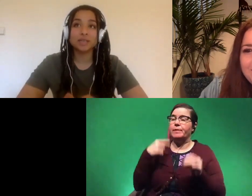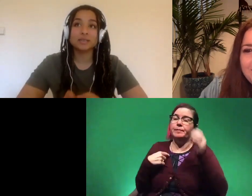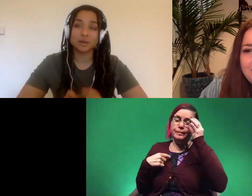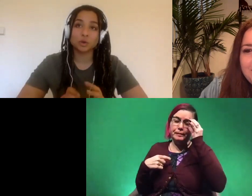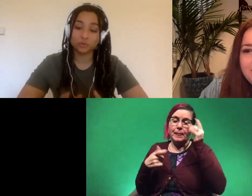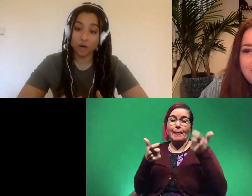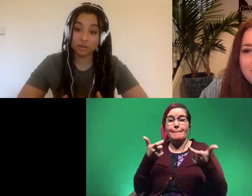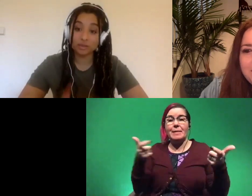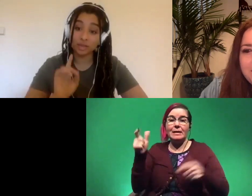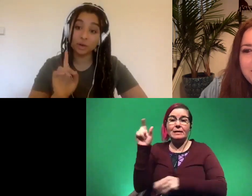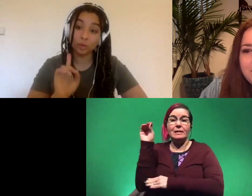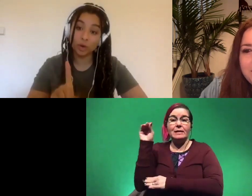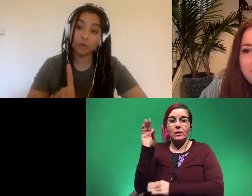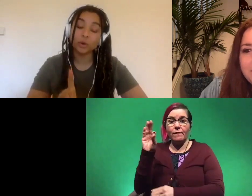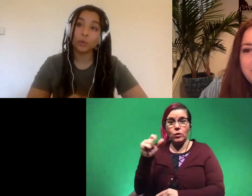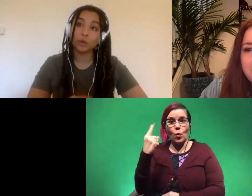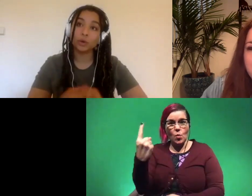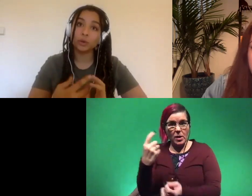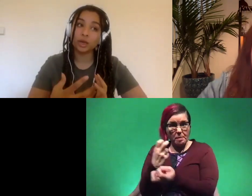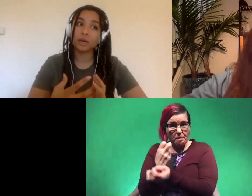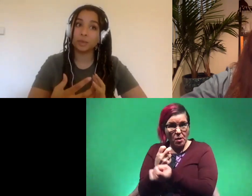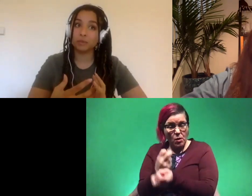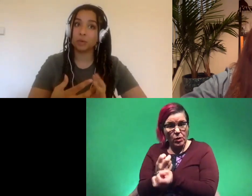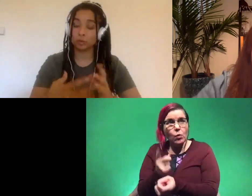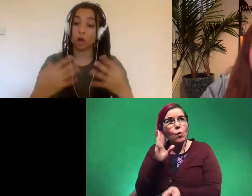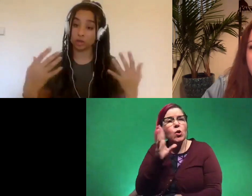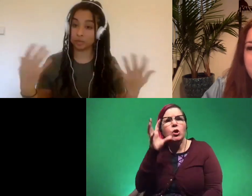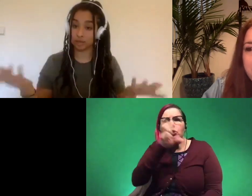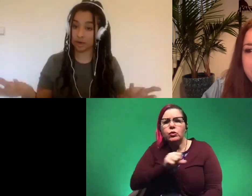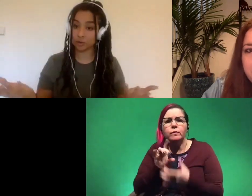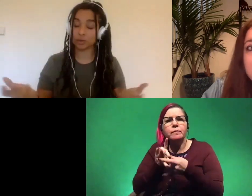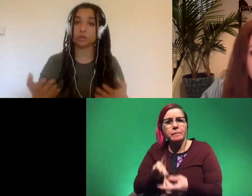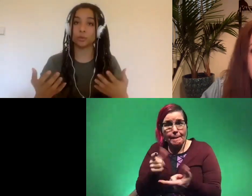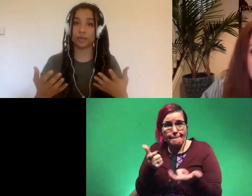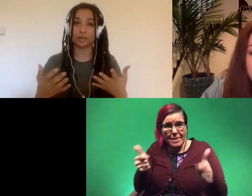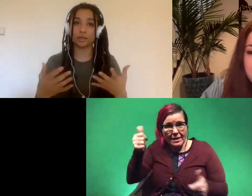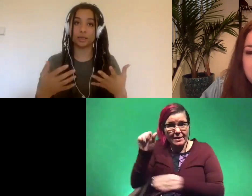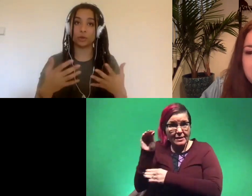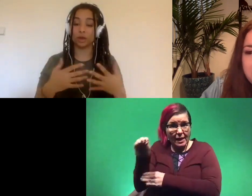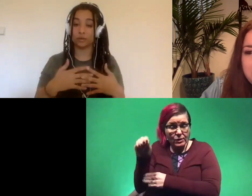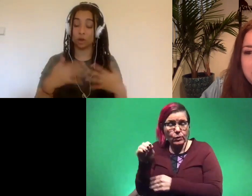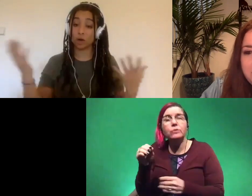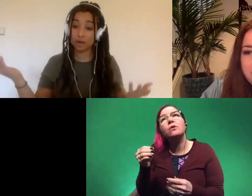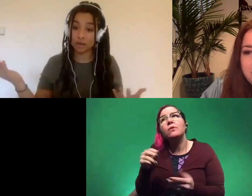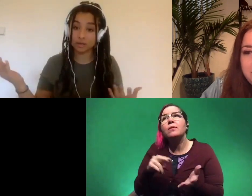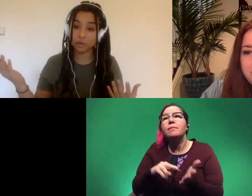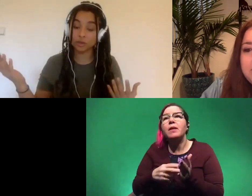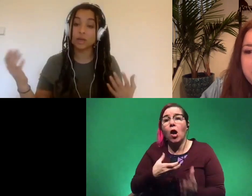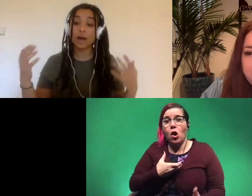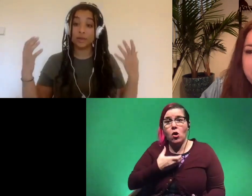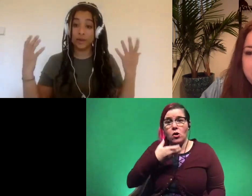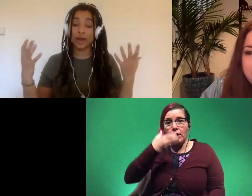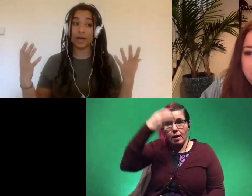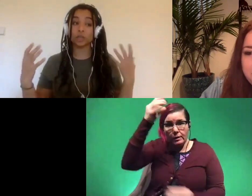the biggest dinosaur fossil single bone you would think it'd be it would belong to the biggest dinosaurs so basically if you think of the long neck dinosaurs